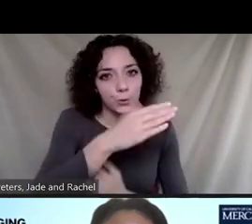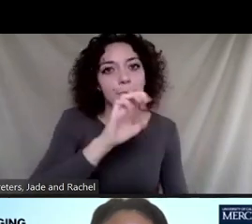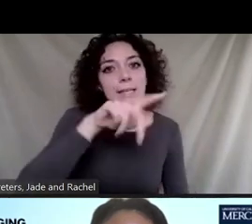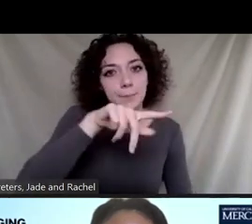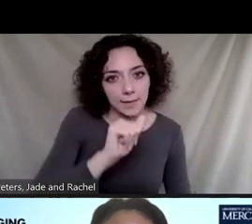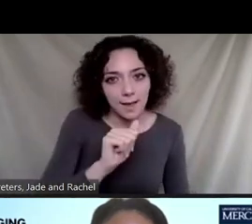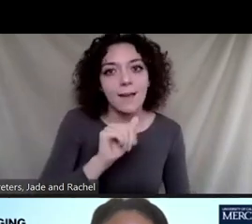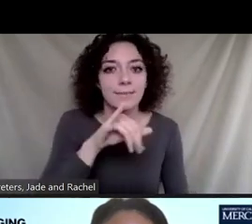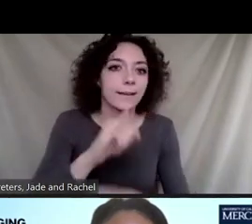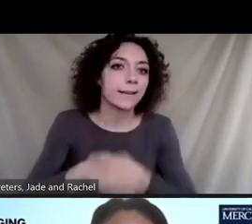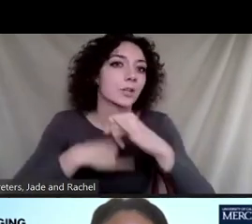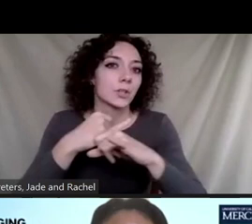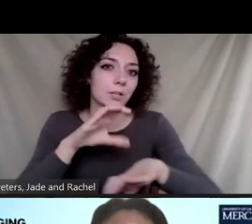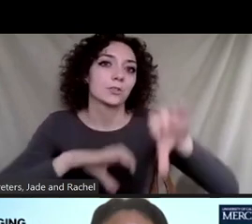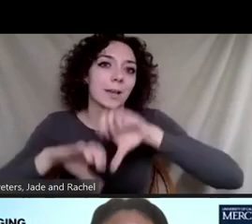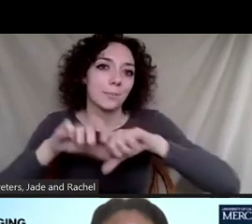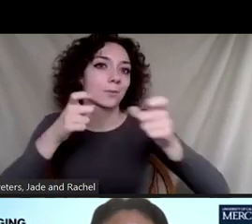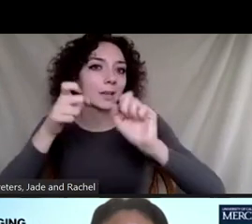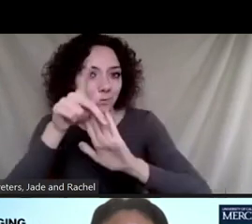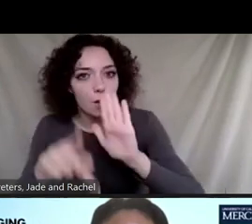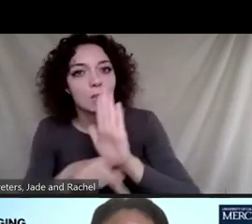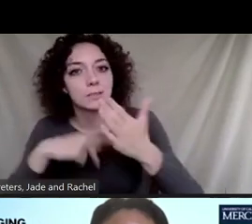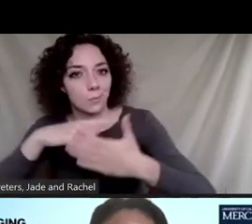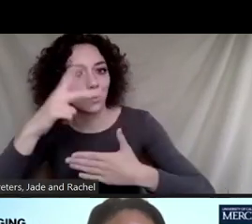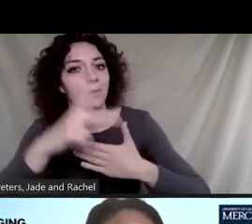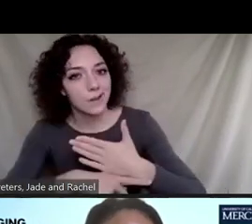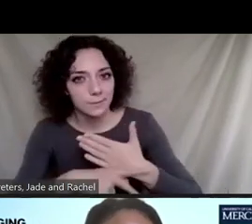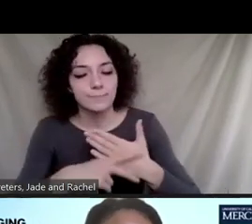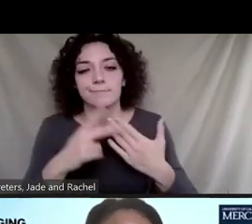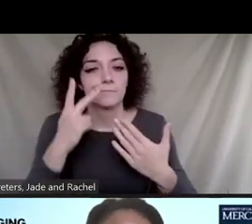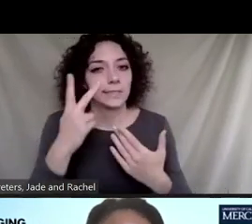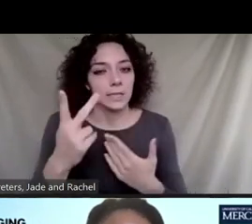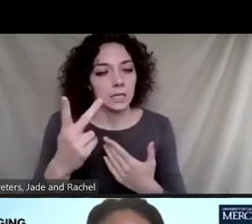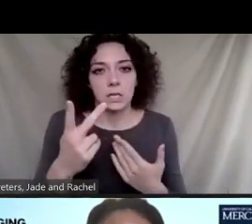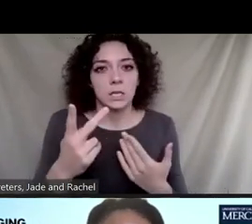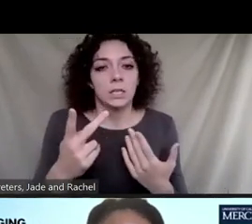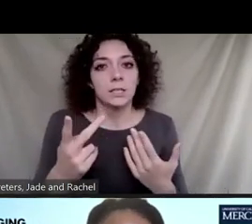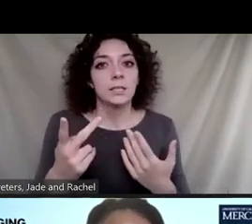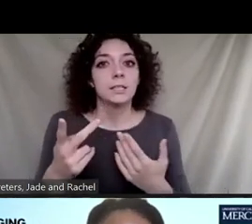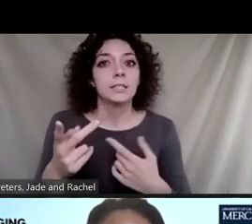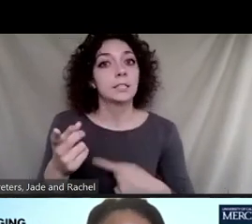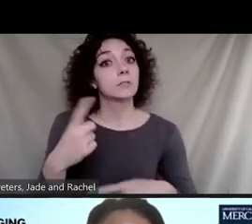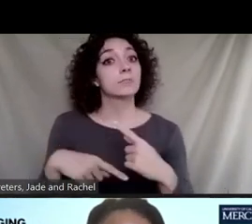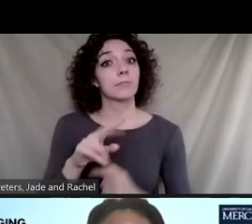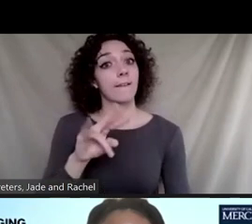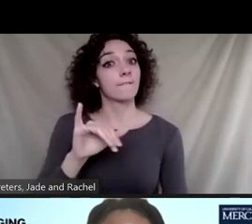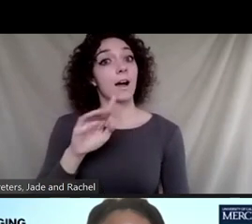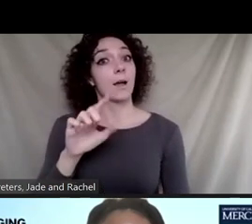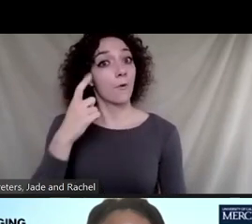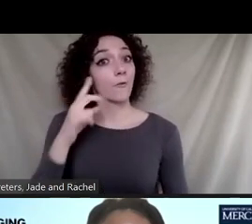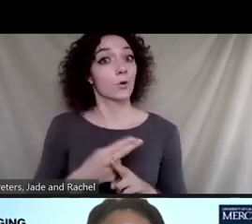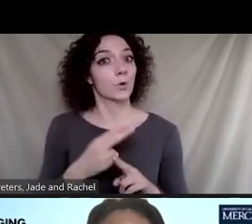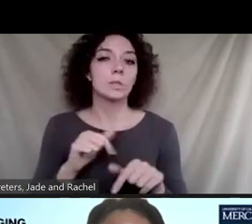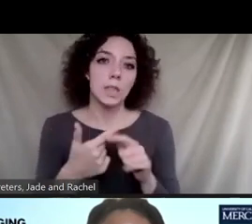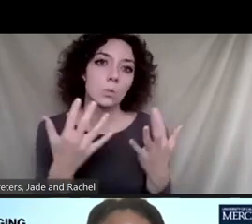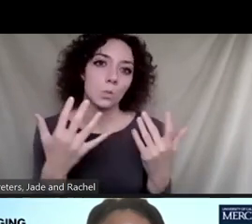and international chemicals management policy programs and emerged as viable for use. And then we wait, right, for